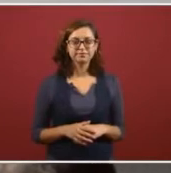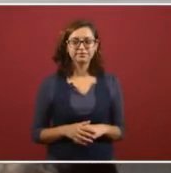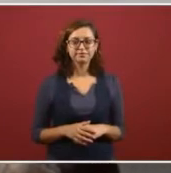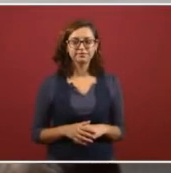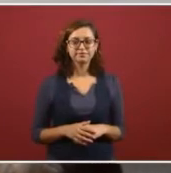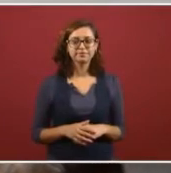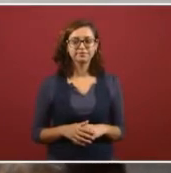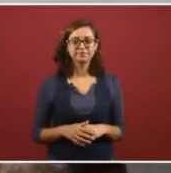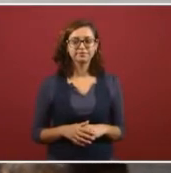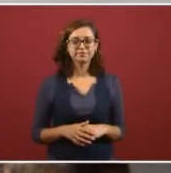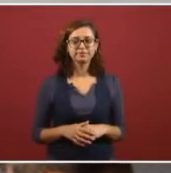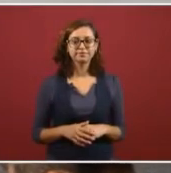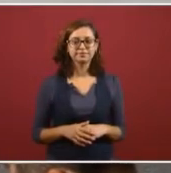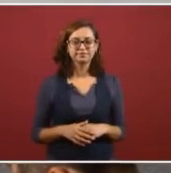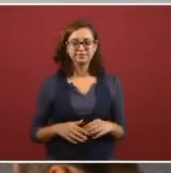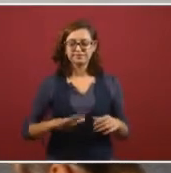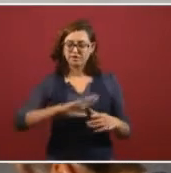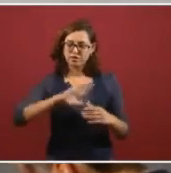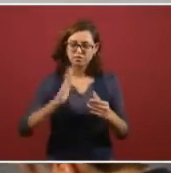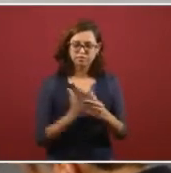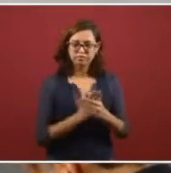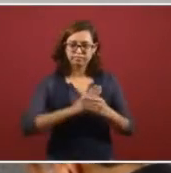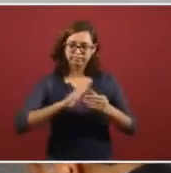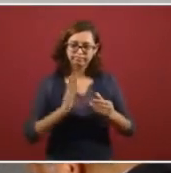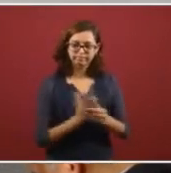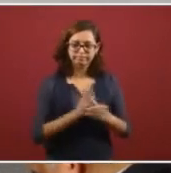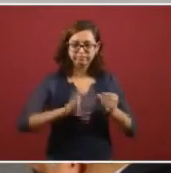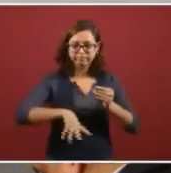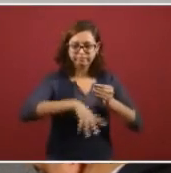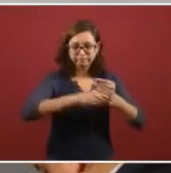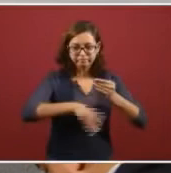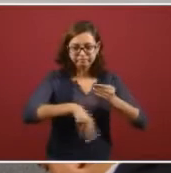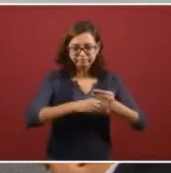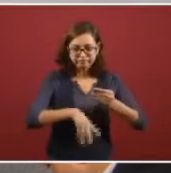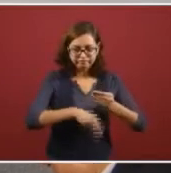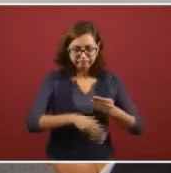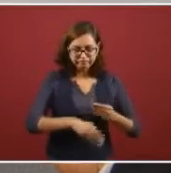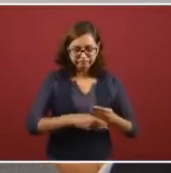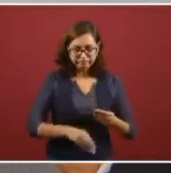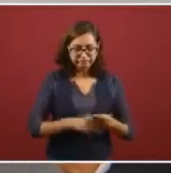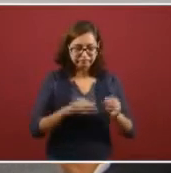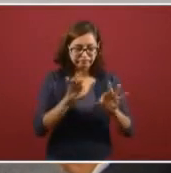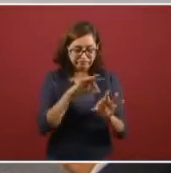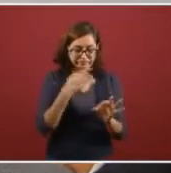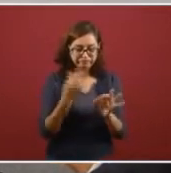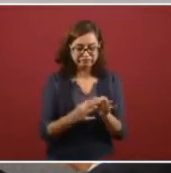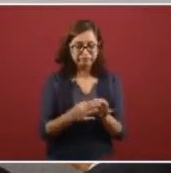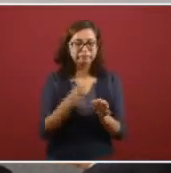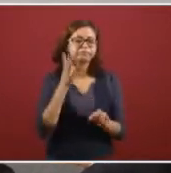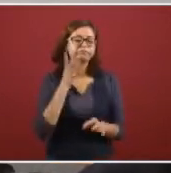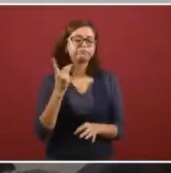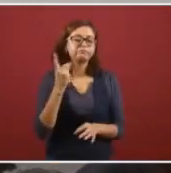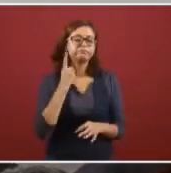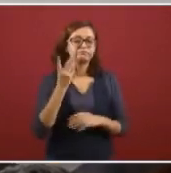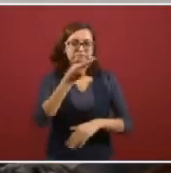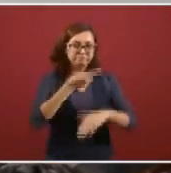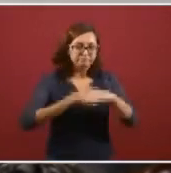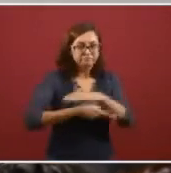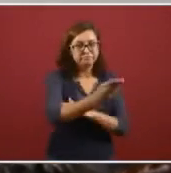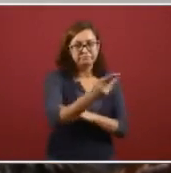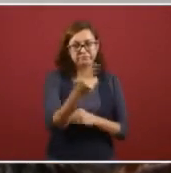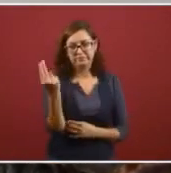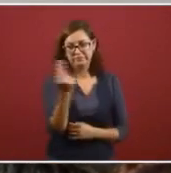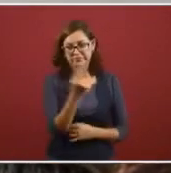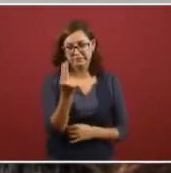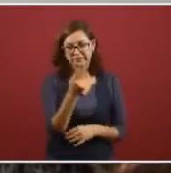And it's finishing it up with all its annexations or notes that have to be given to the, uh,